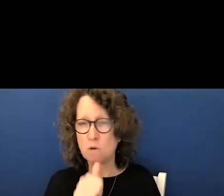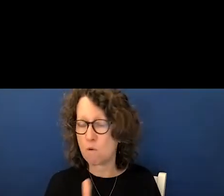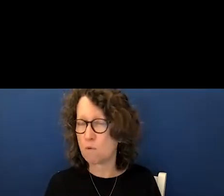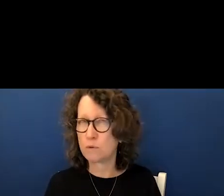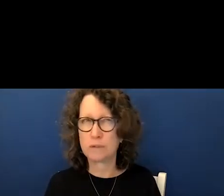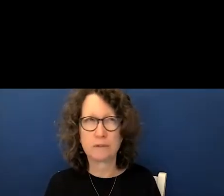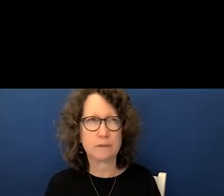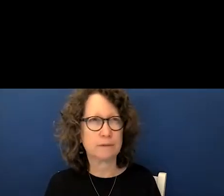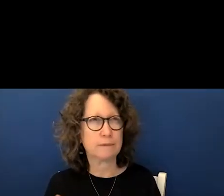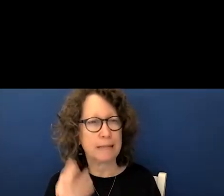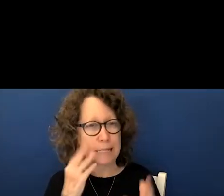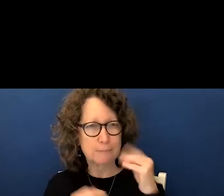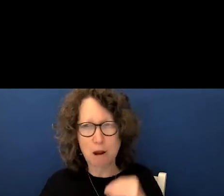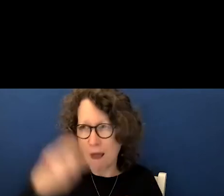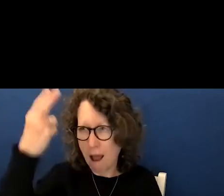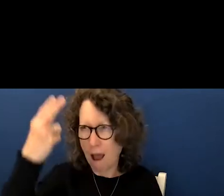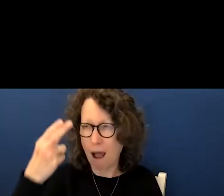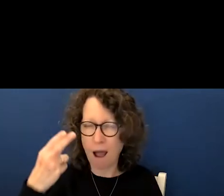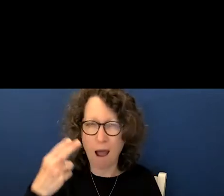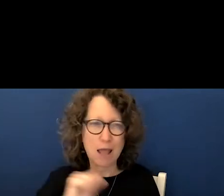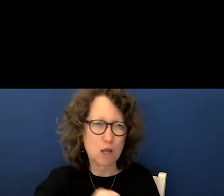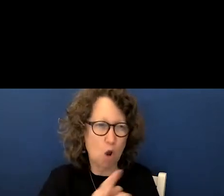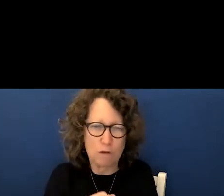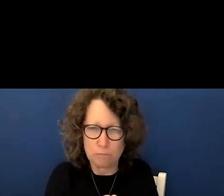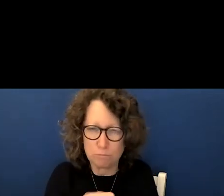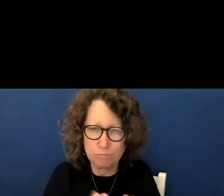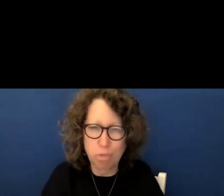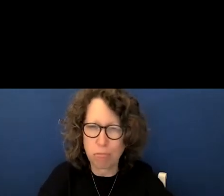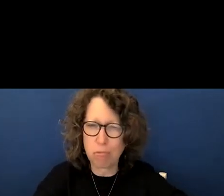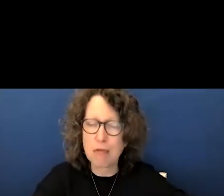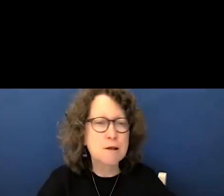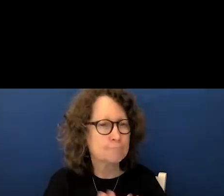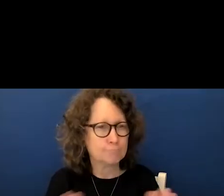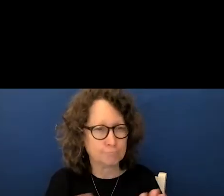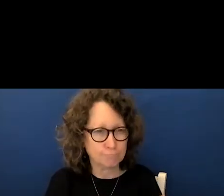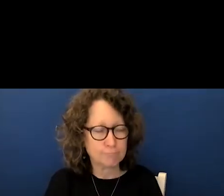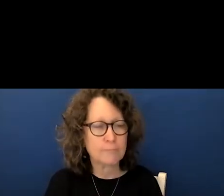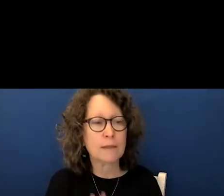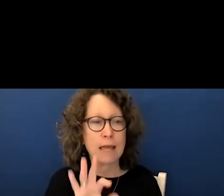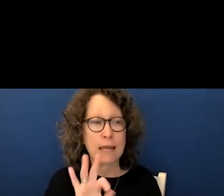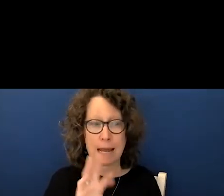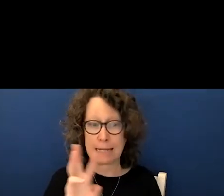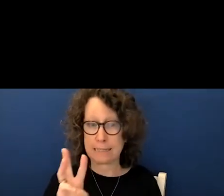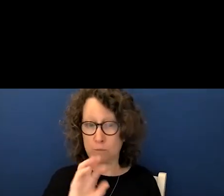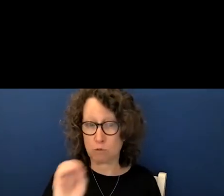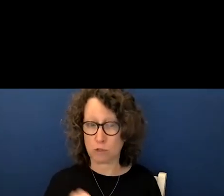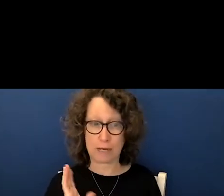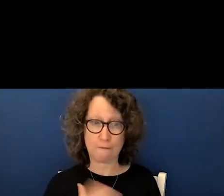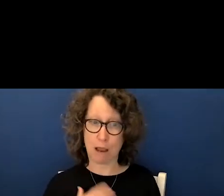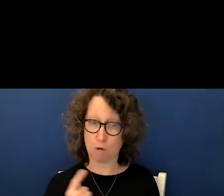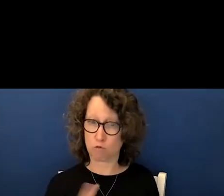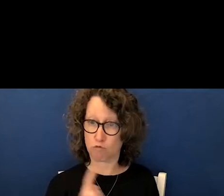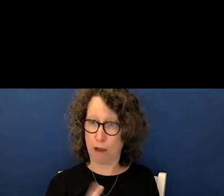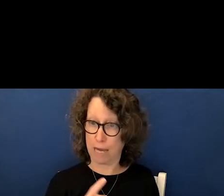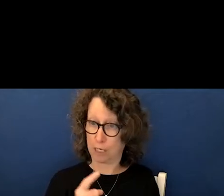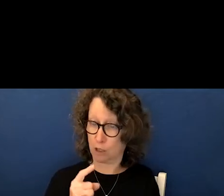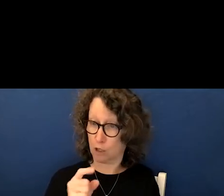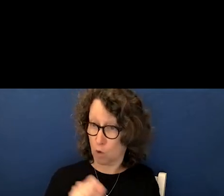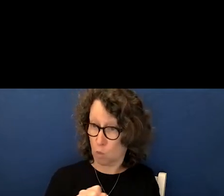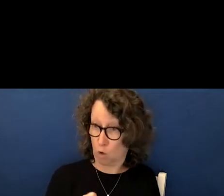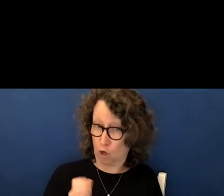high levels of covid in our schools we have 96 percent of our regular employees